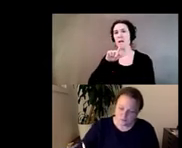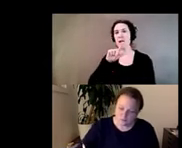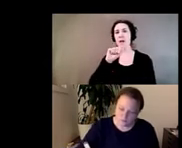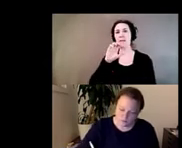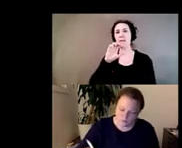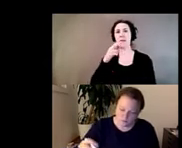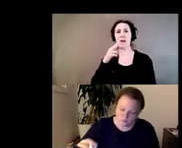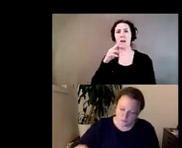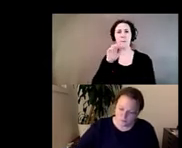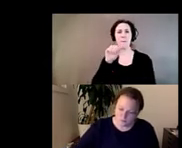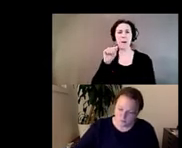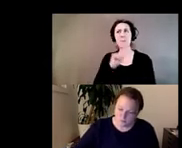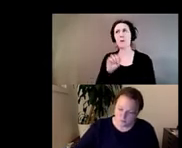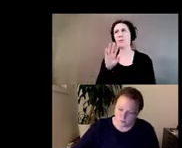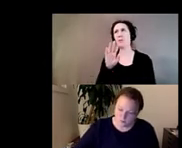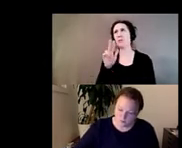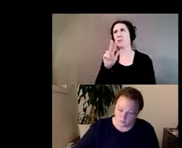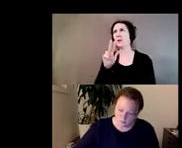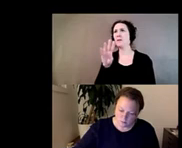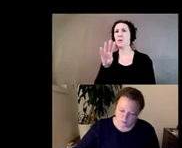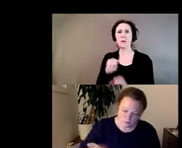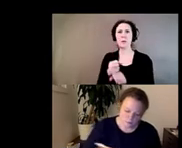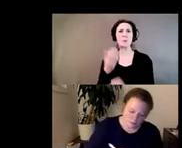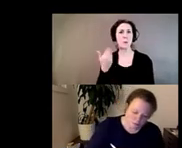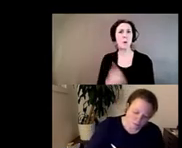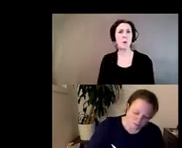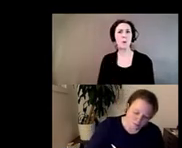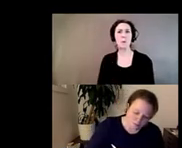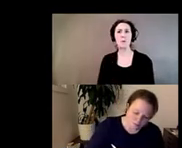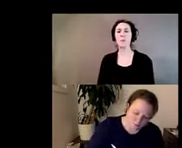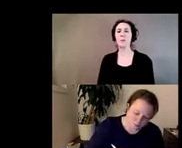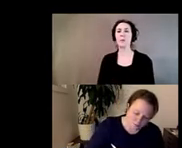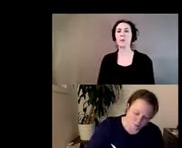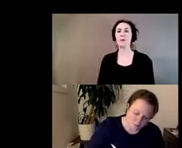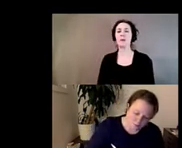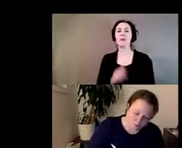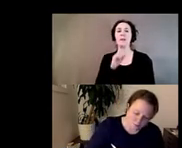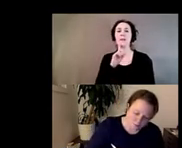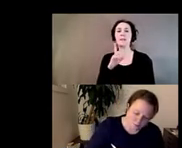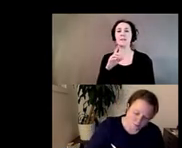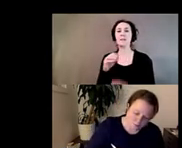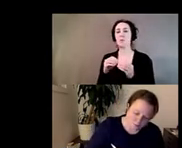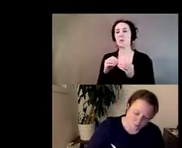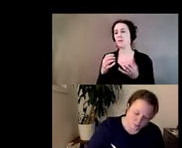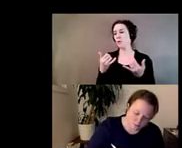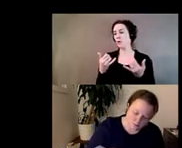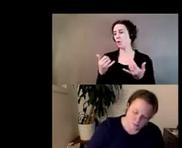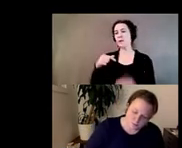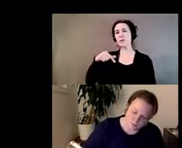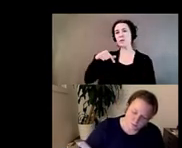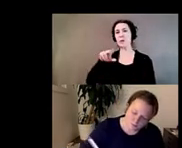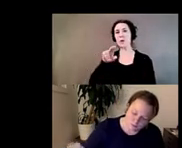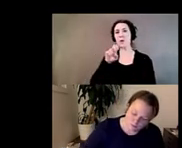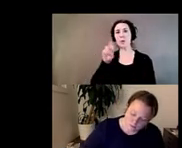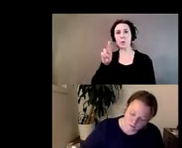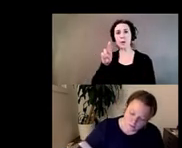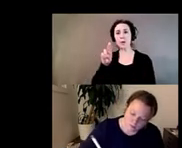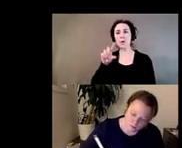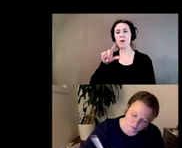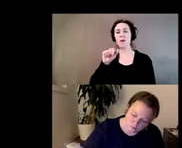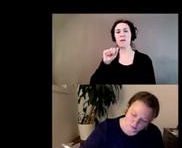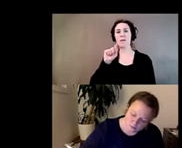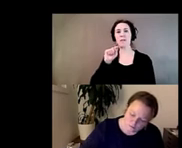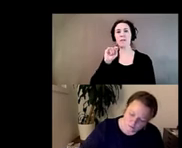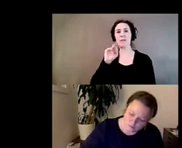three or four years ago on the sort of currents of queer Latinx and